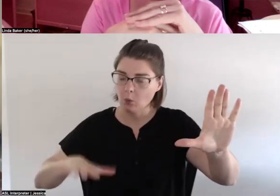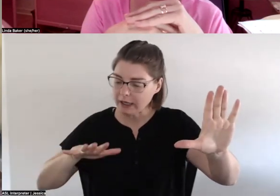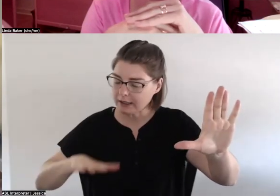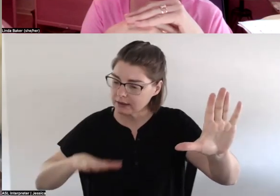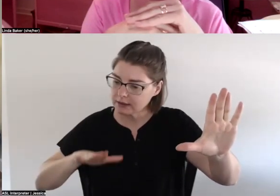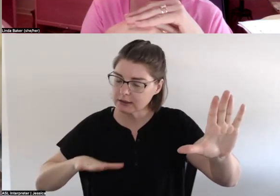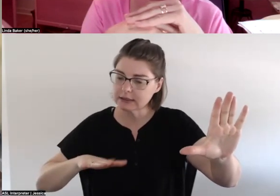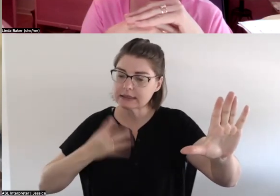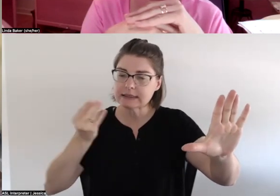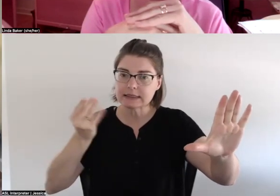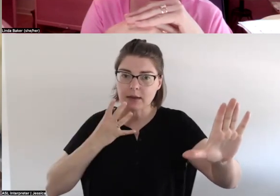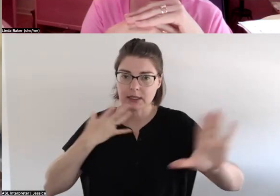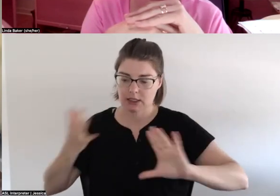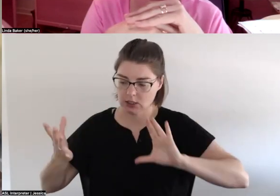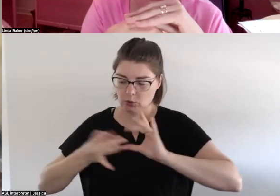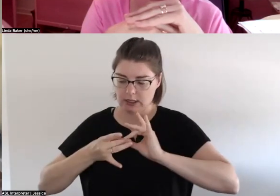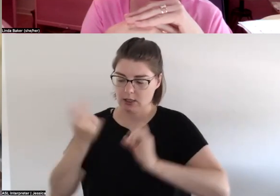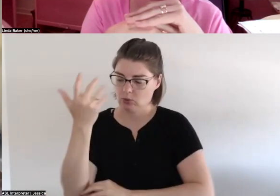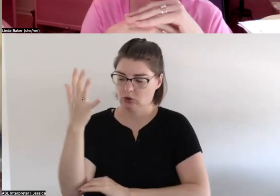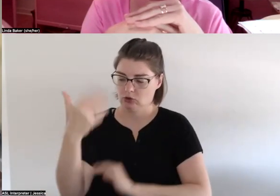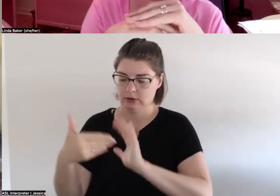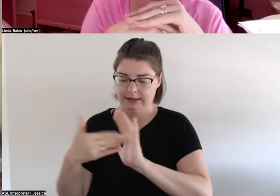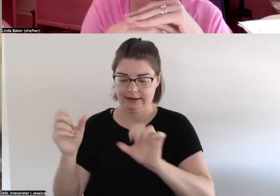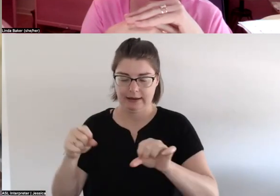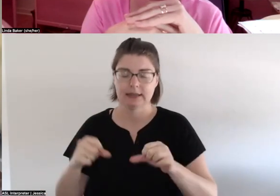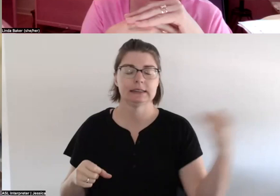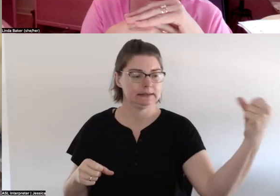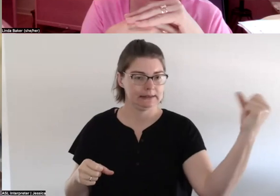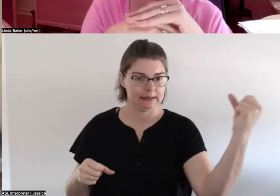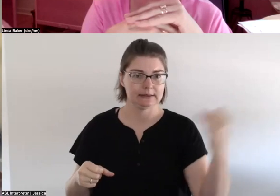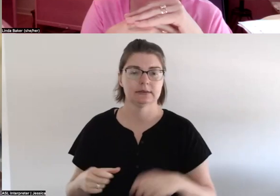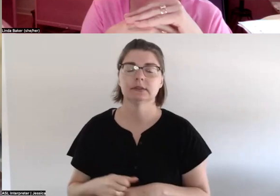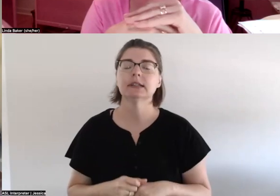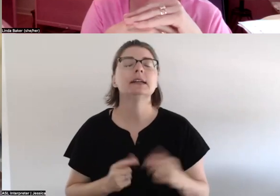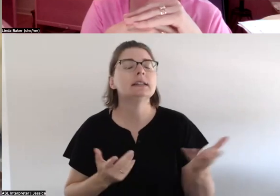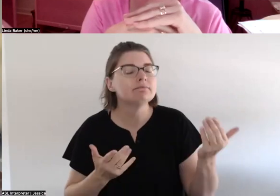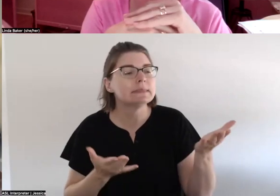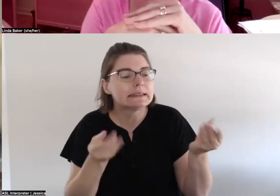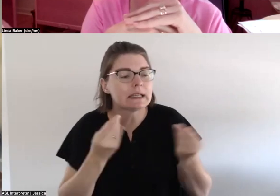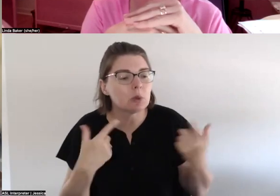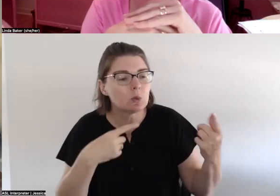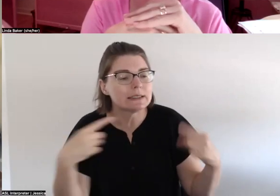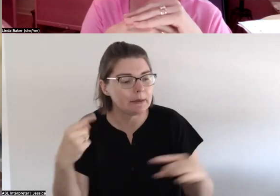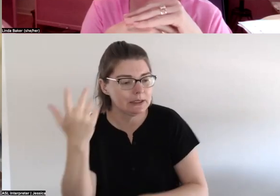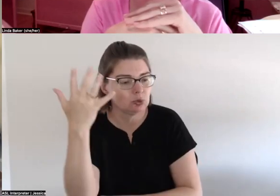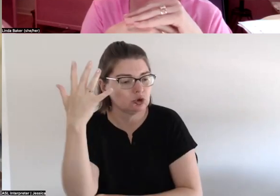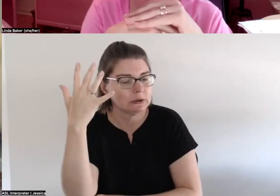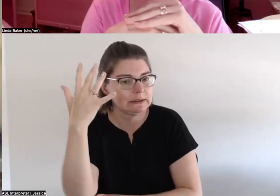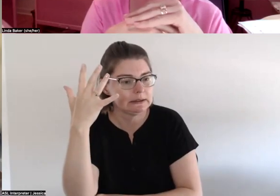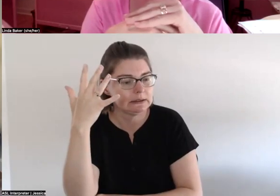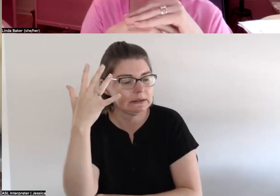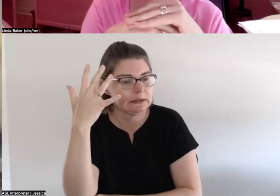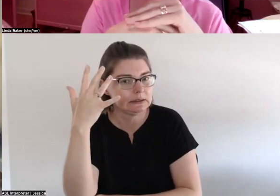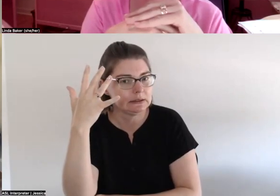can you reconnect with that tree yes tell me what's happening and then